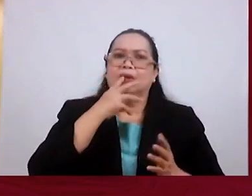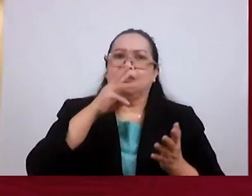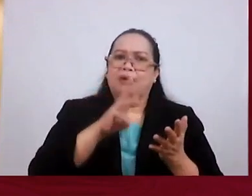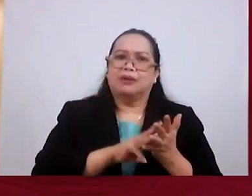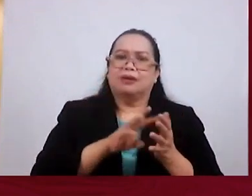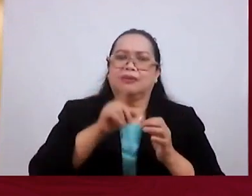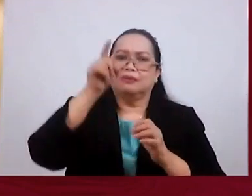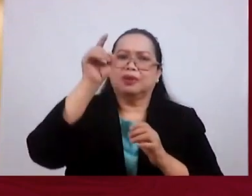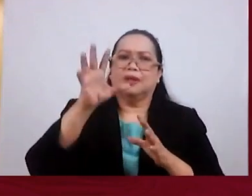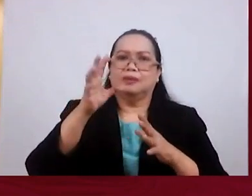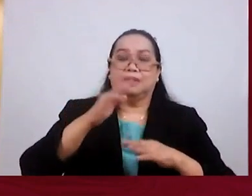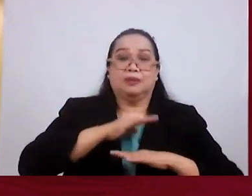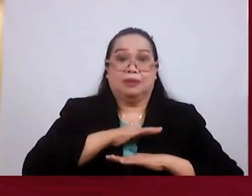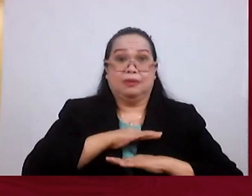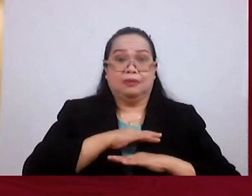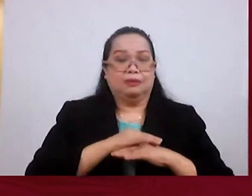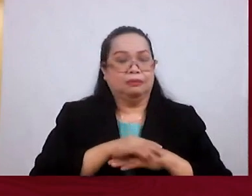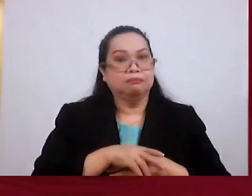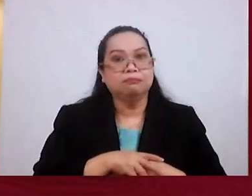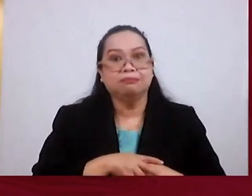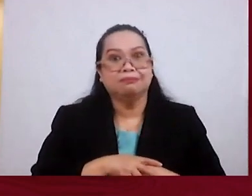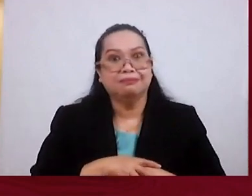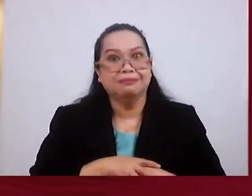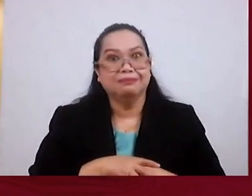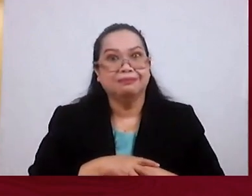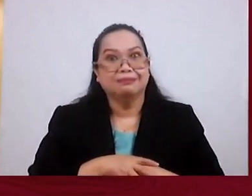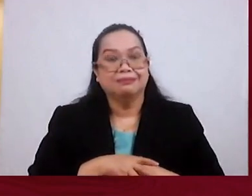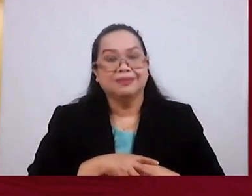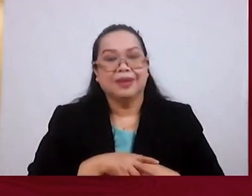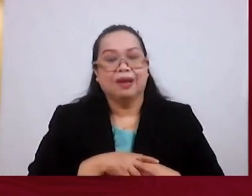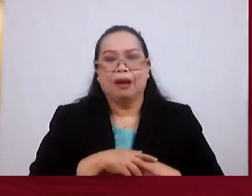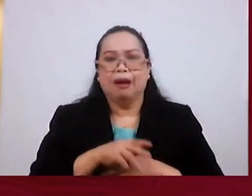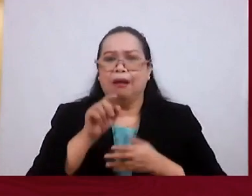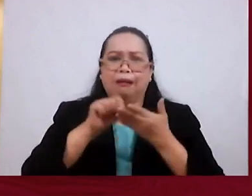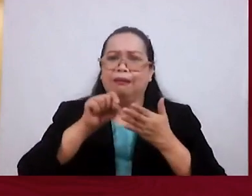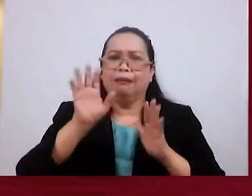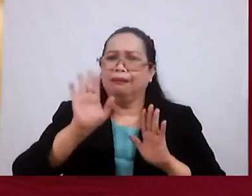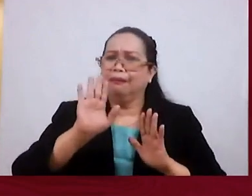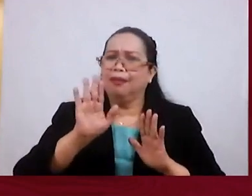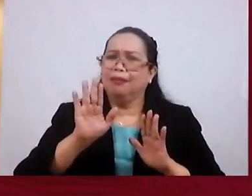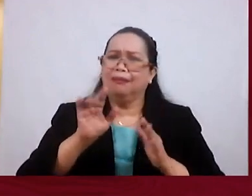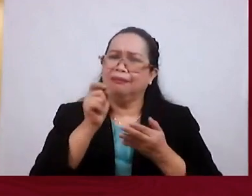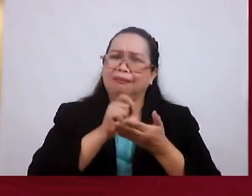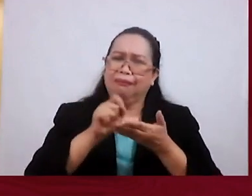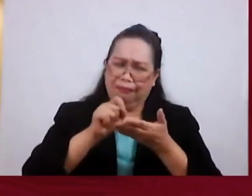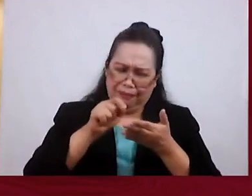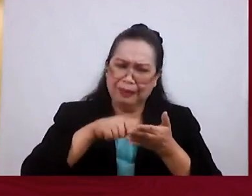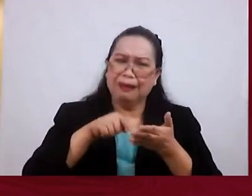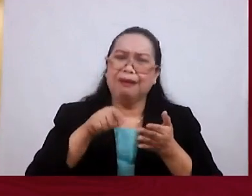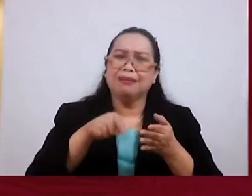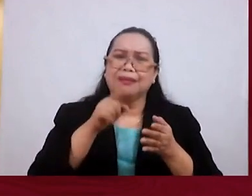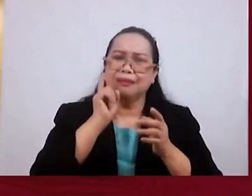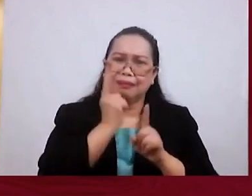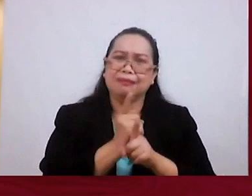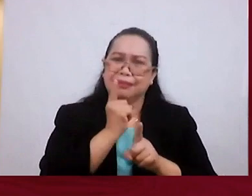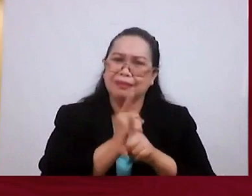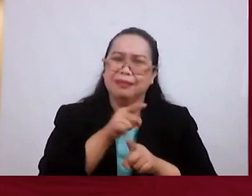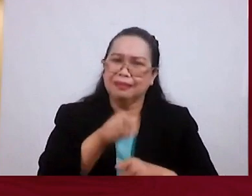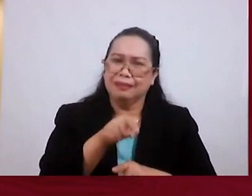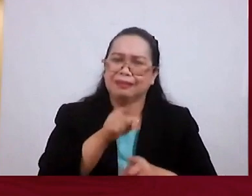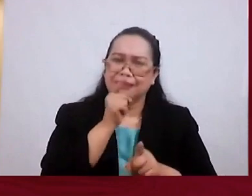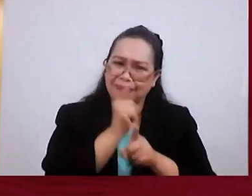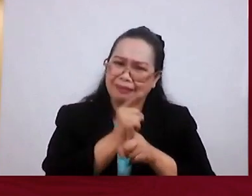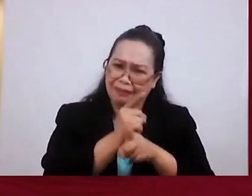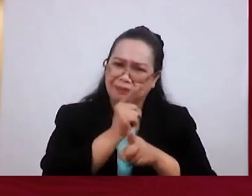wrath of God Was satisfied And the original writer Of that song said No we're not going To change that Because that's sound Doctrine